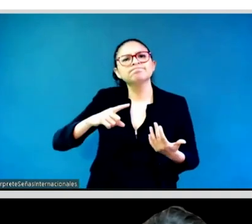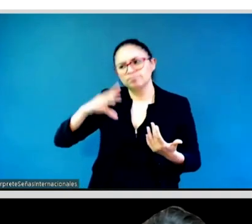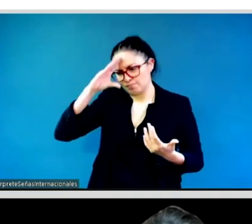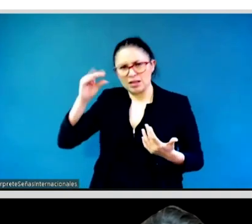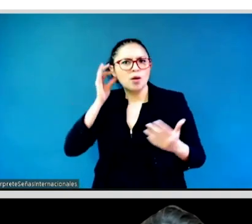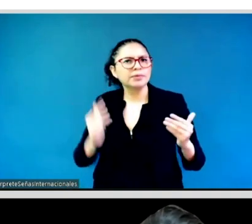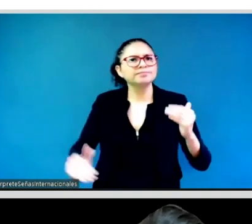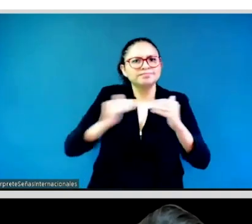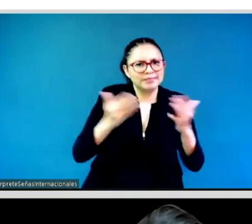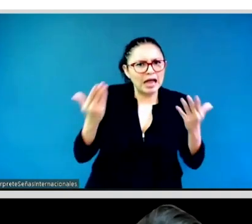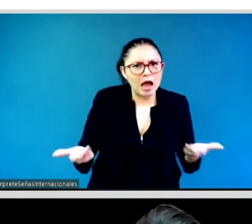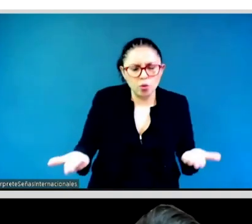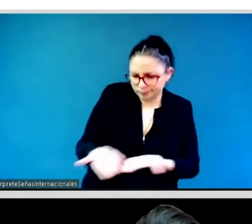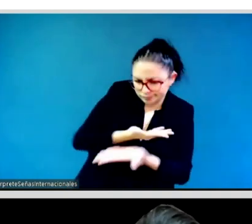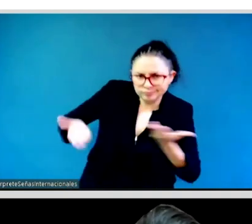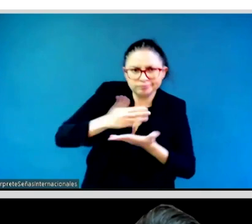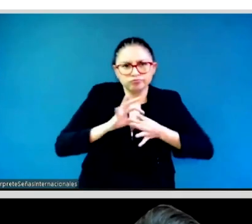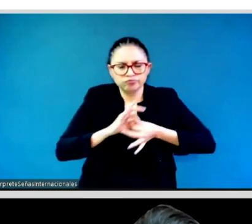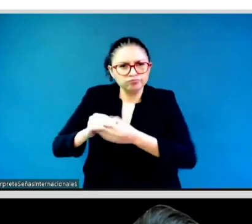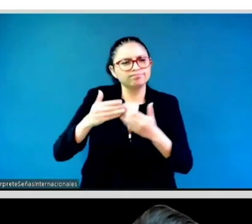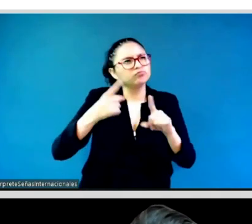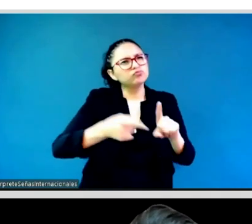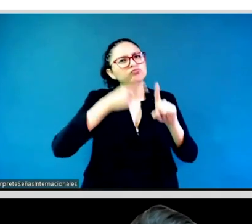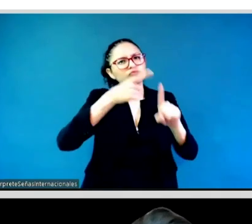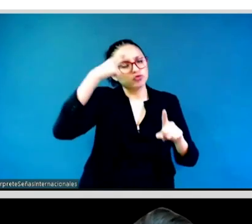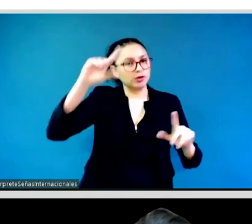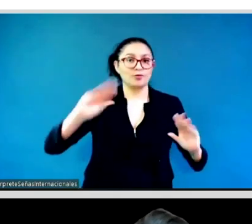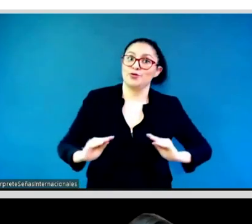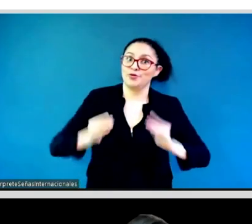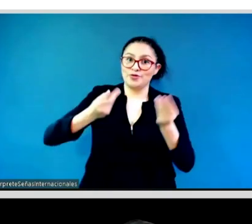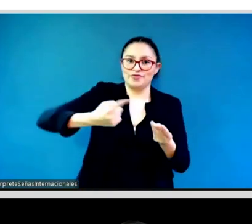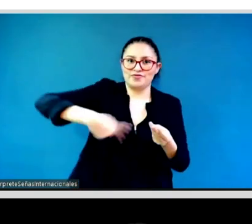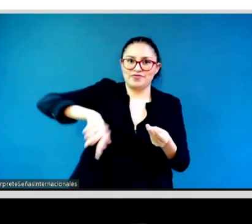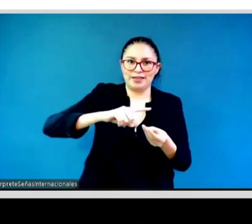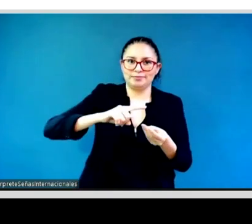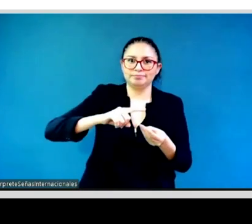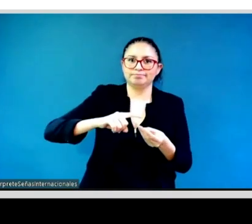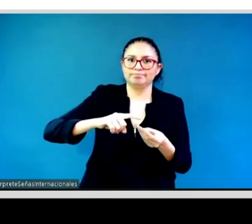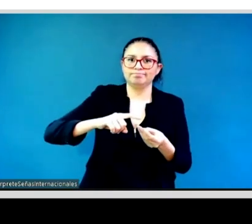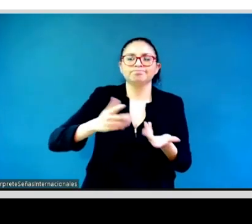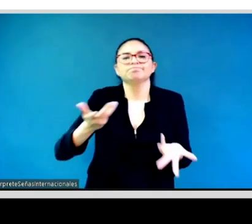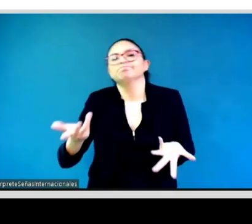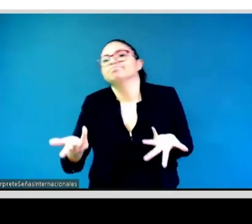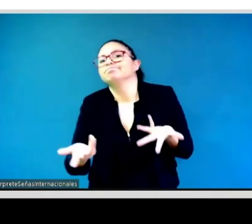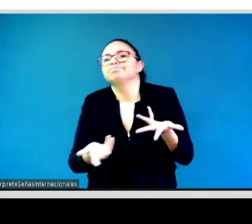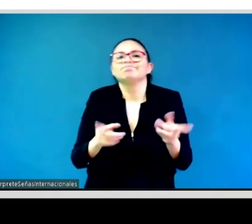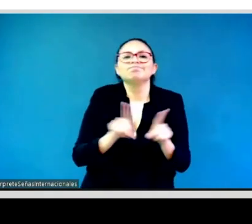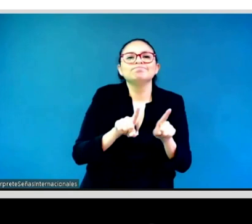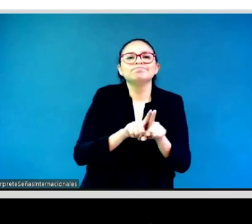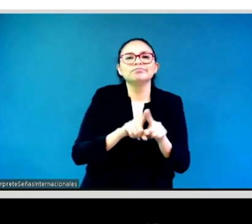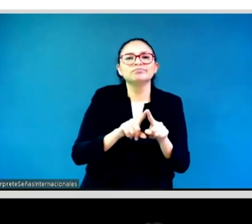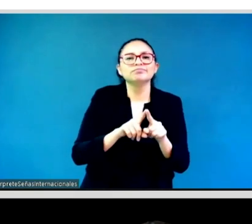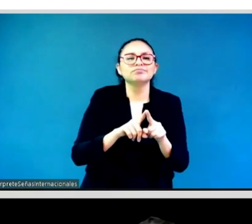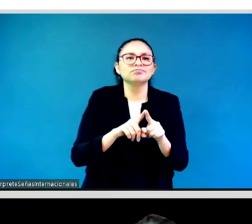is not just that we address them through the action coalition, but also within the action coalition, because